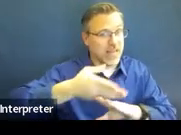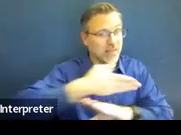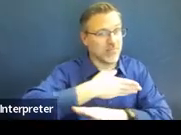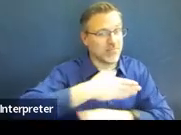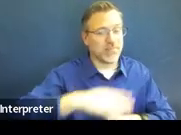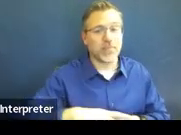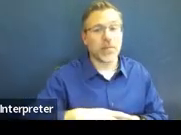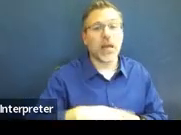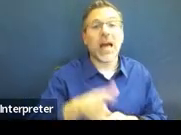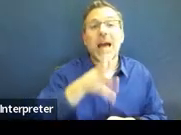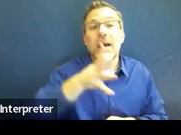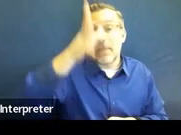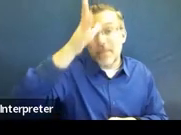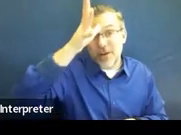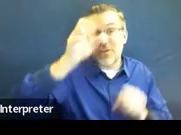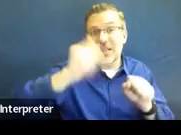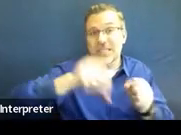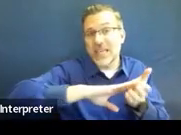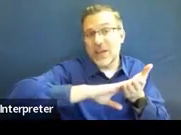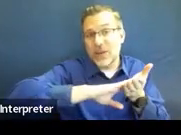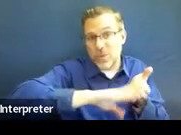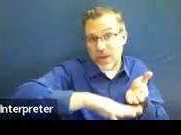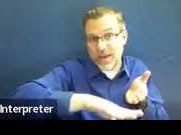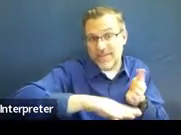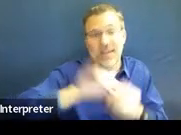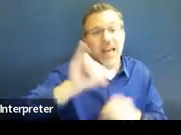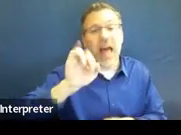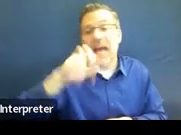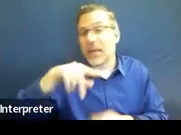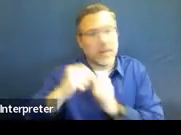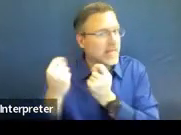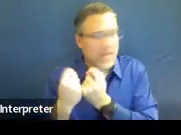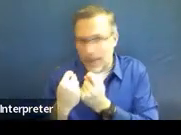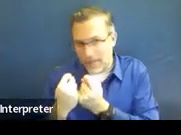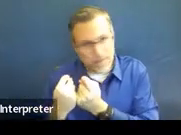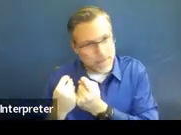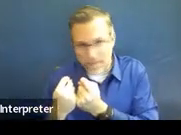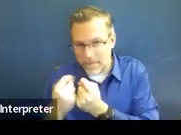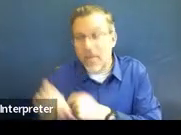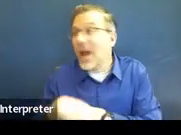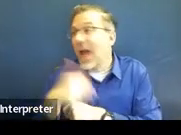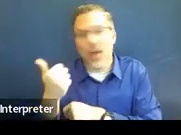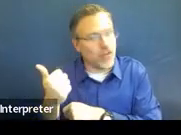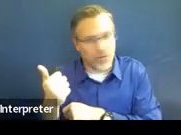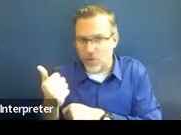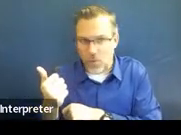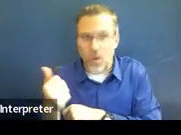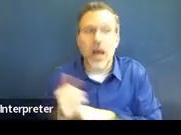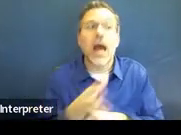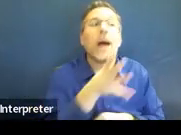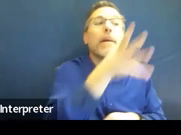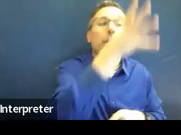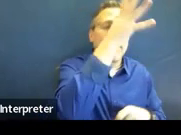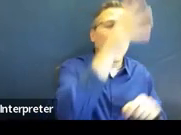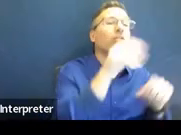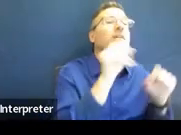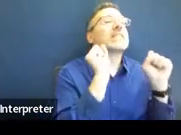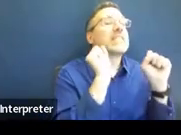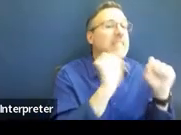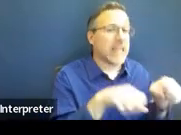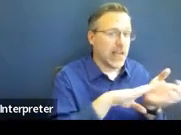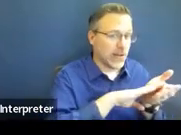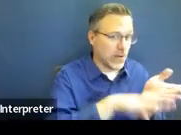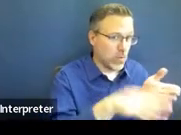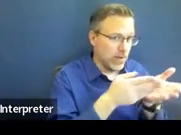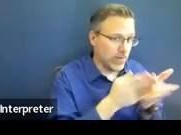parents that can waive their right, not the IEP team or anyone else. Only the parents can waive their right to that seven-day notice.